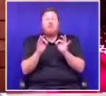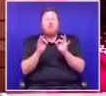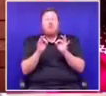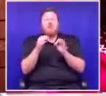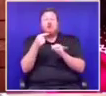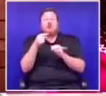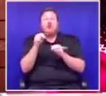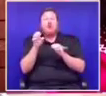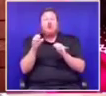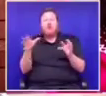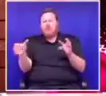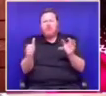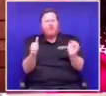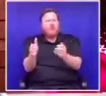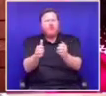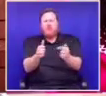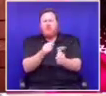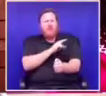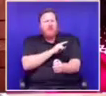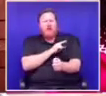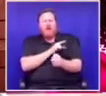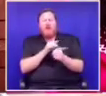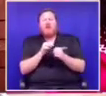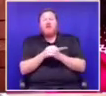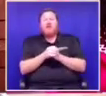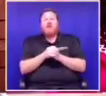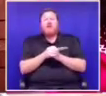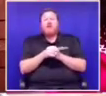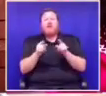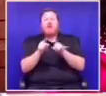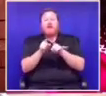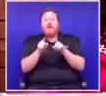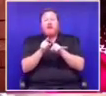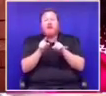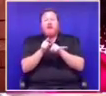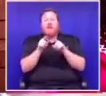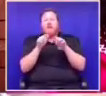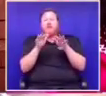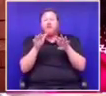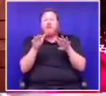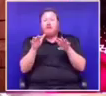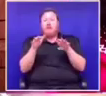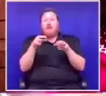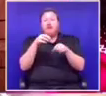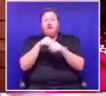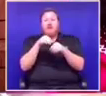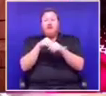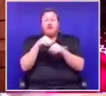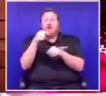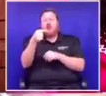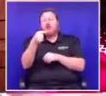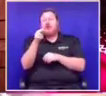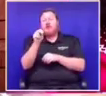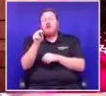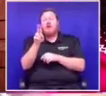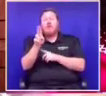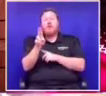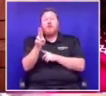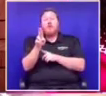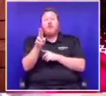this GNU. because the same people, we are the same people that were in this GNU were still